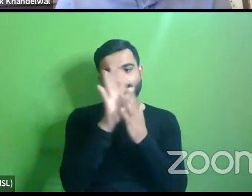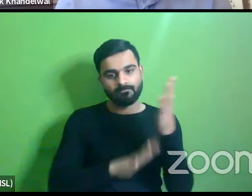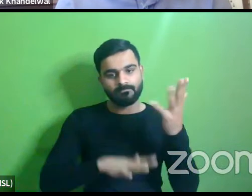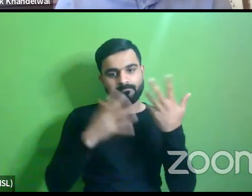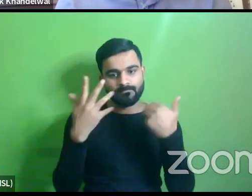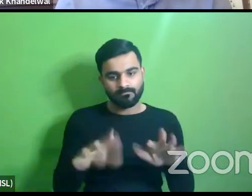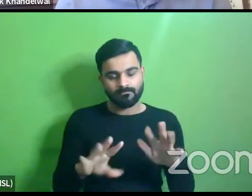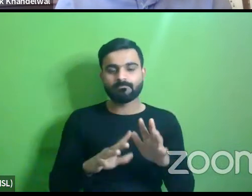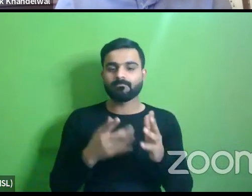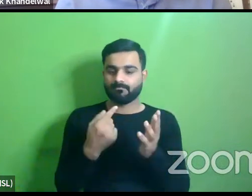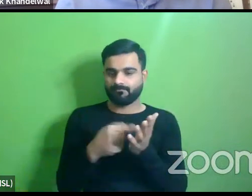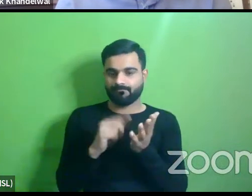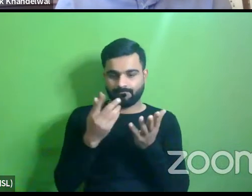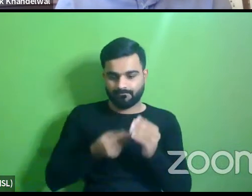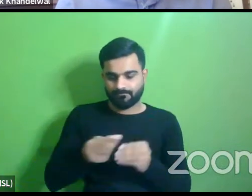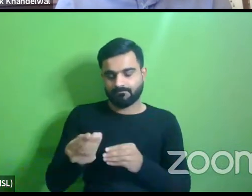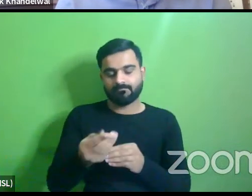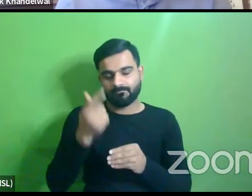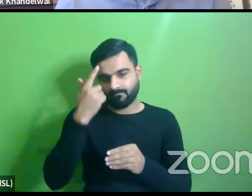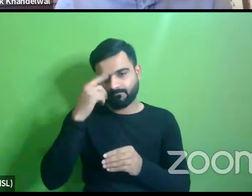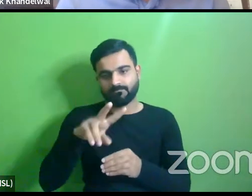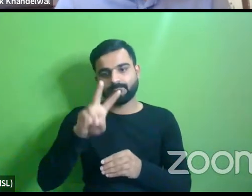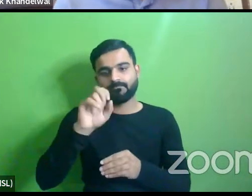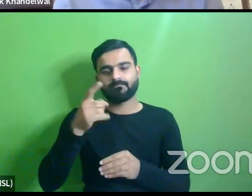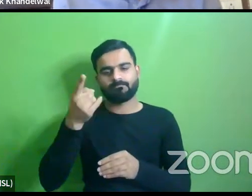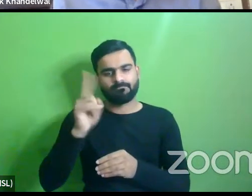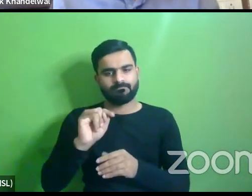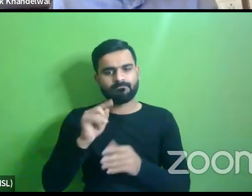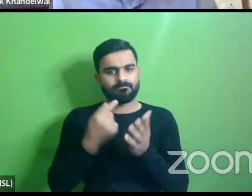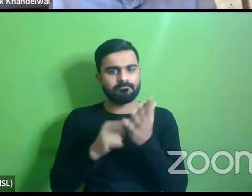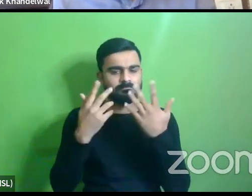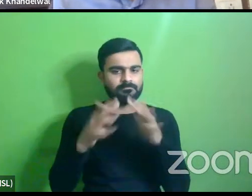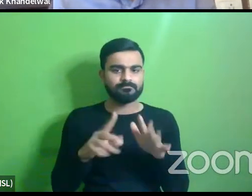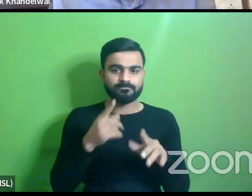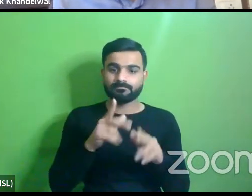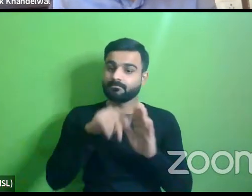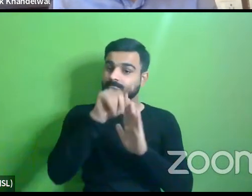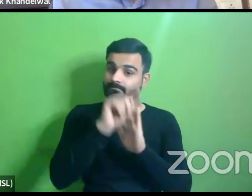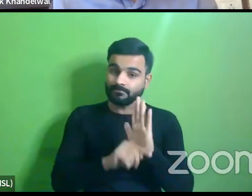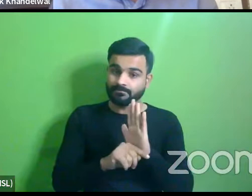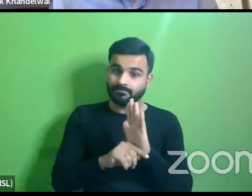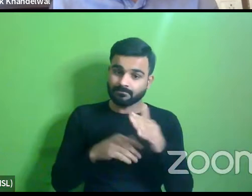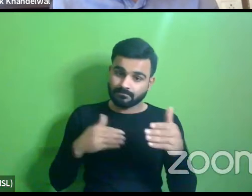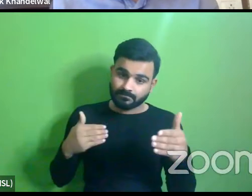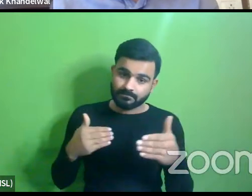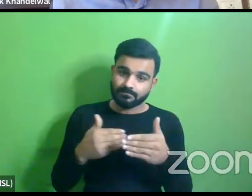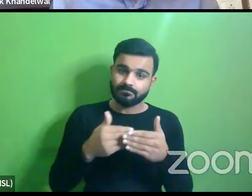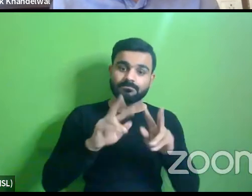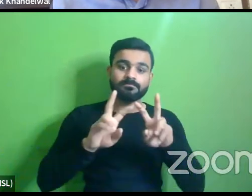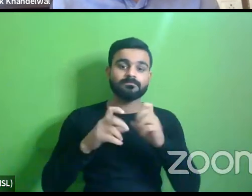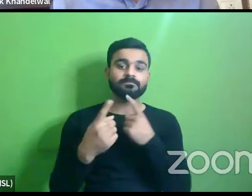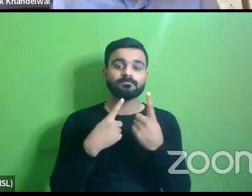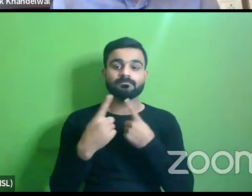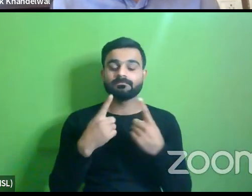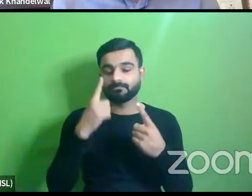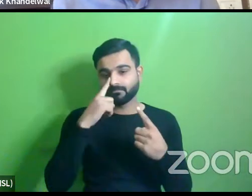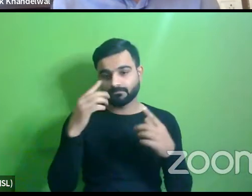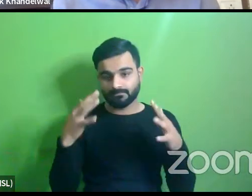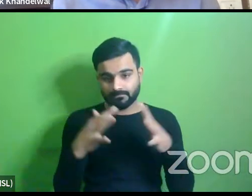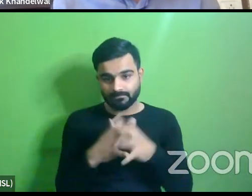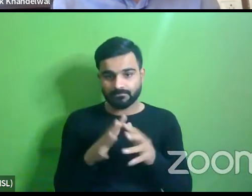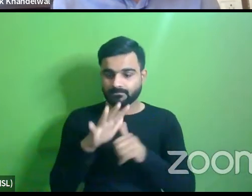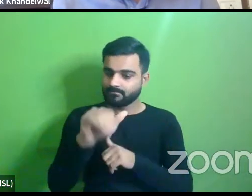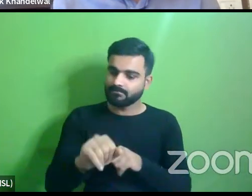circulation since i think 2016. now this policy comes close to talking about women's access of public